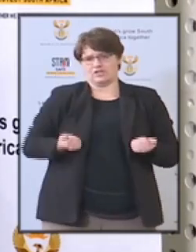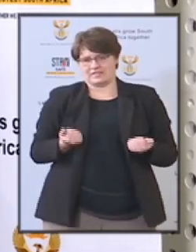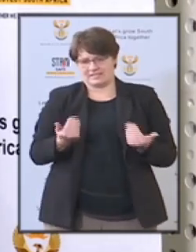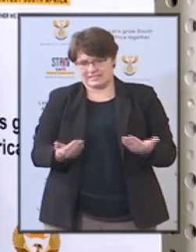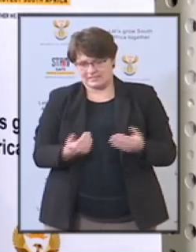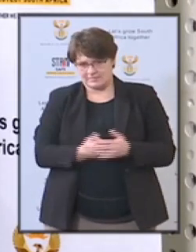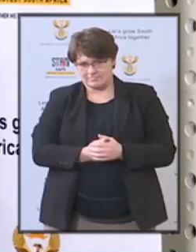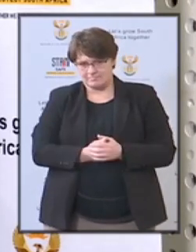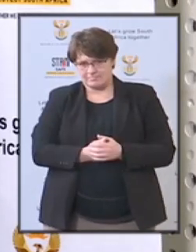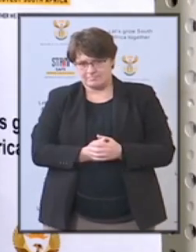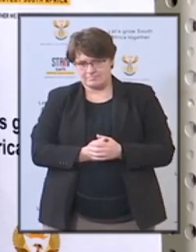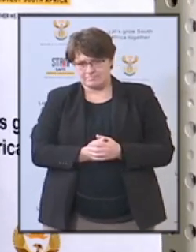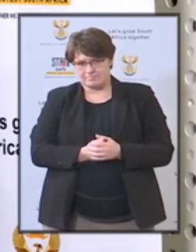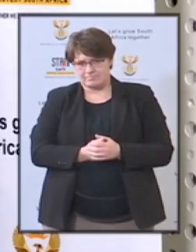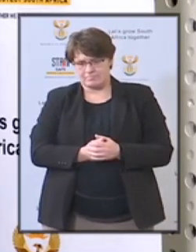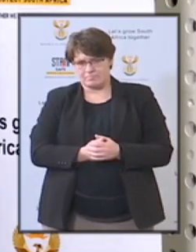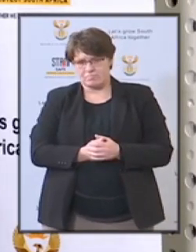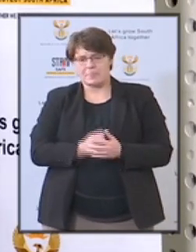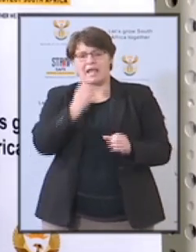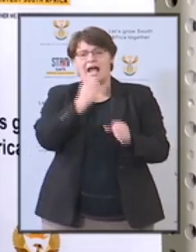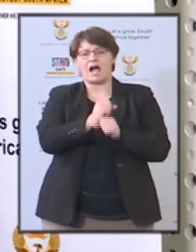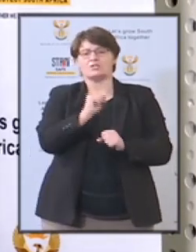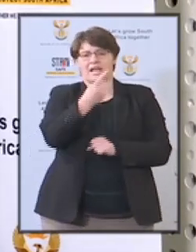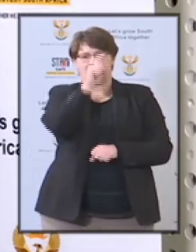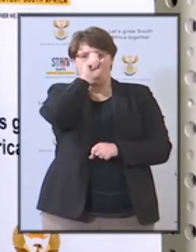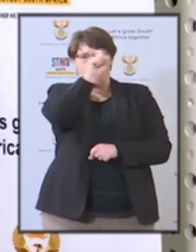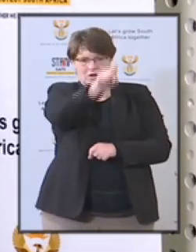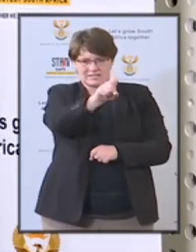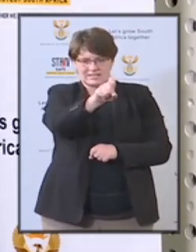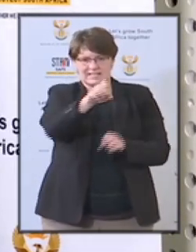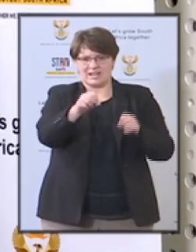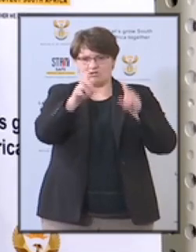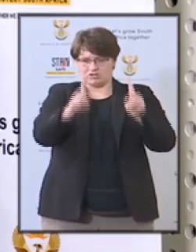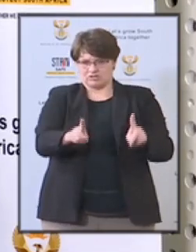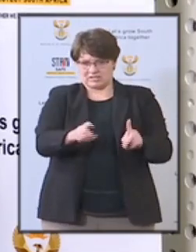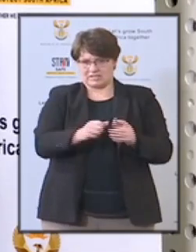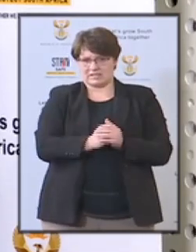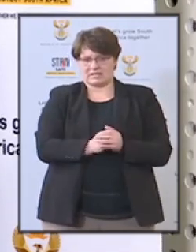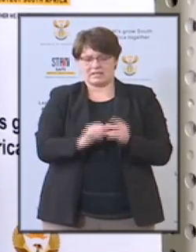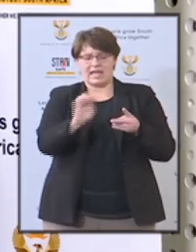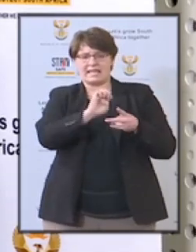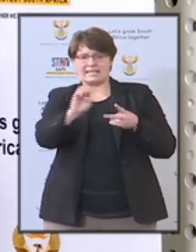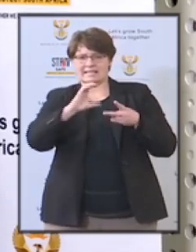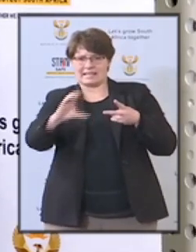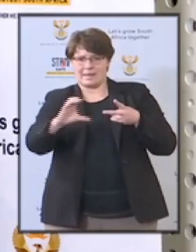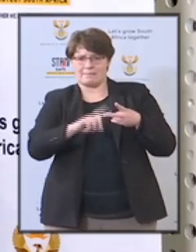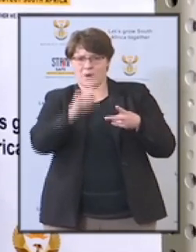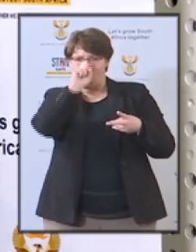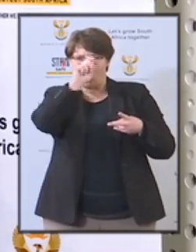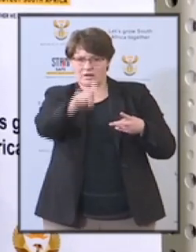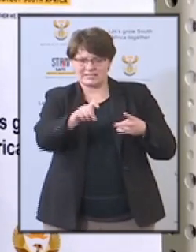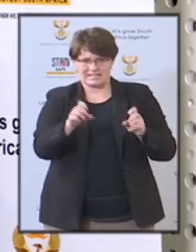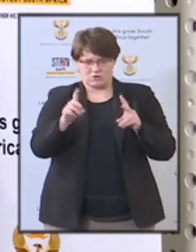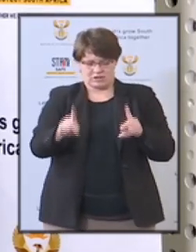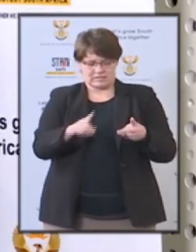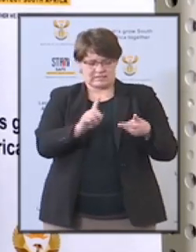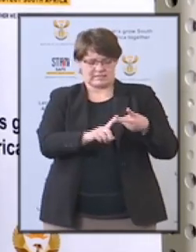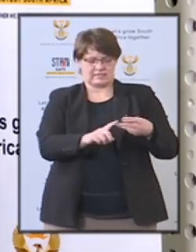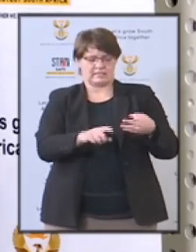the Houghton Hawks Directorate, the Eastern Cape Hawks Directorate,